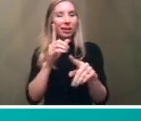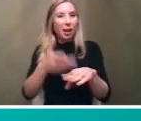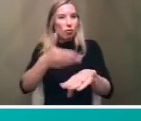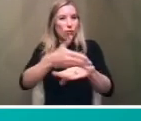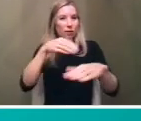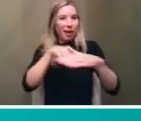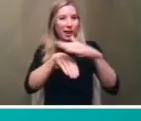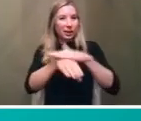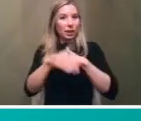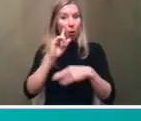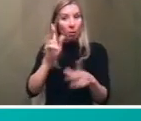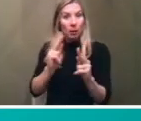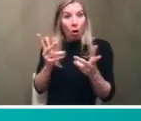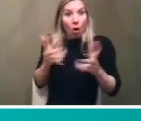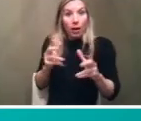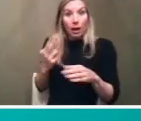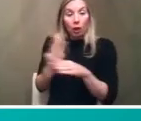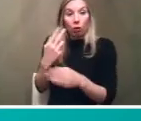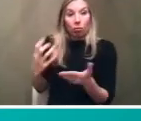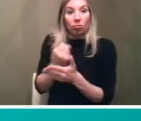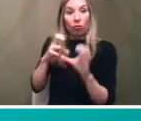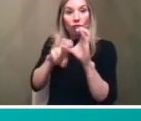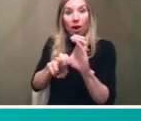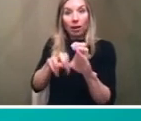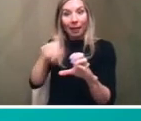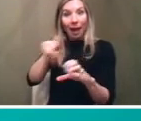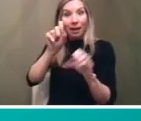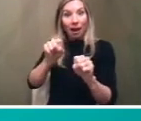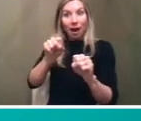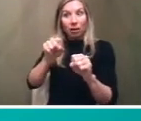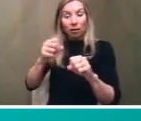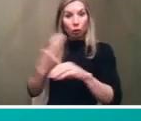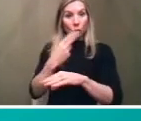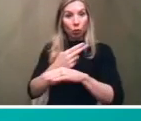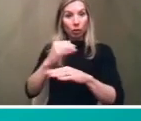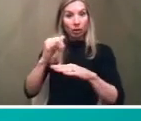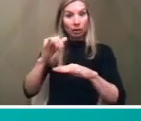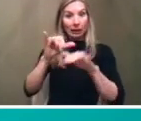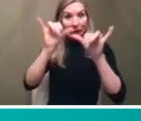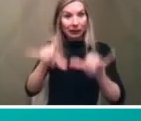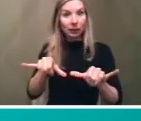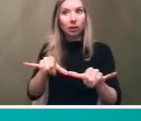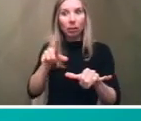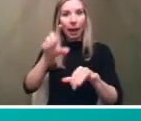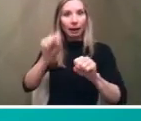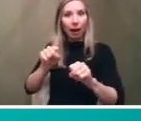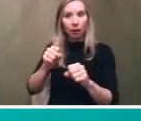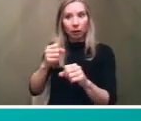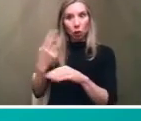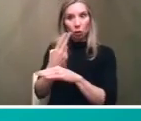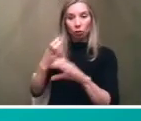customers and making sure they can use our system to get where they need to go um or where they want to go if they can't get there now uh